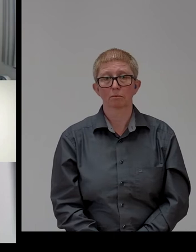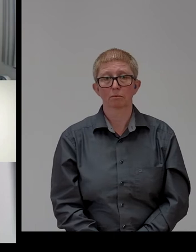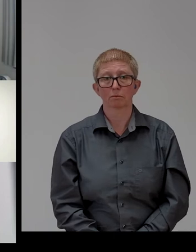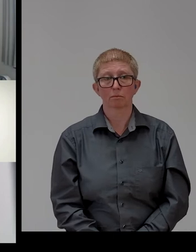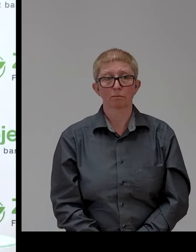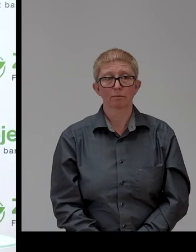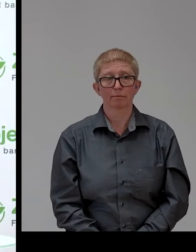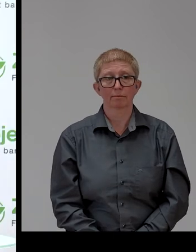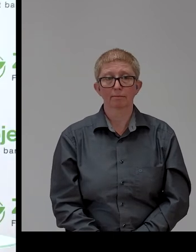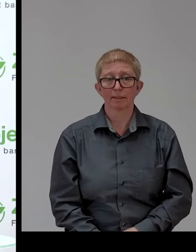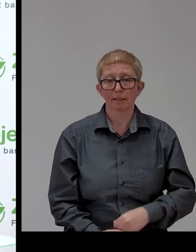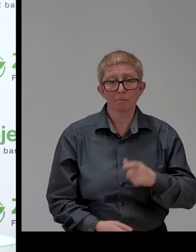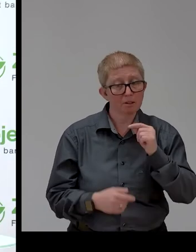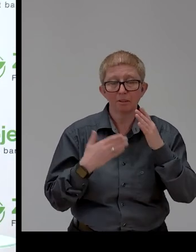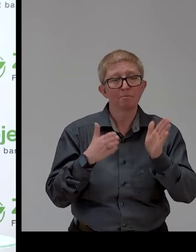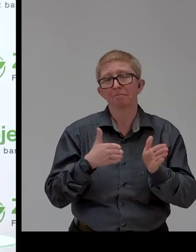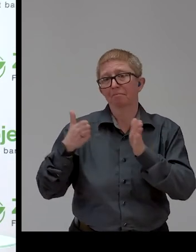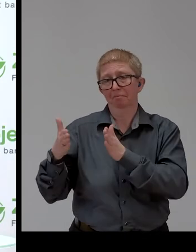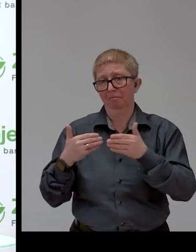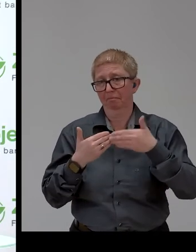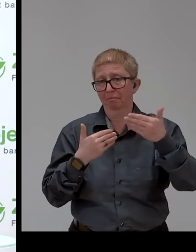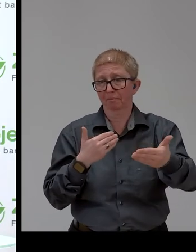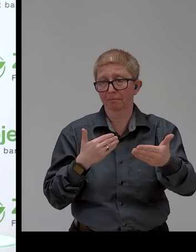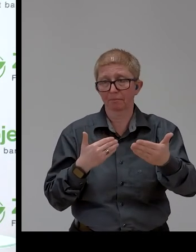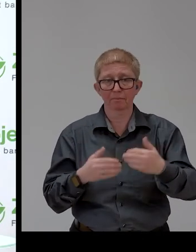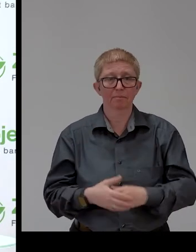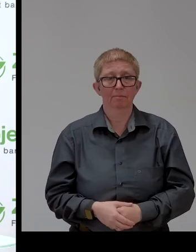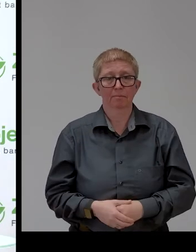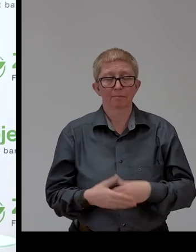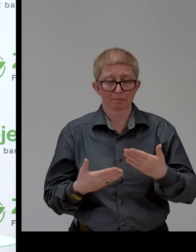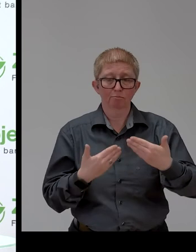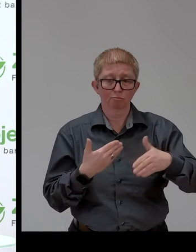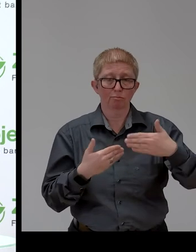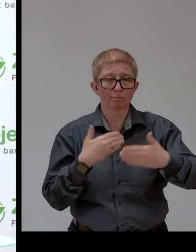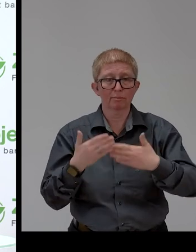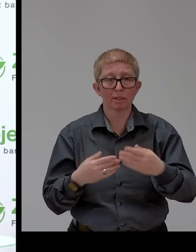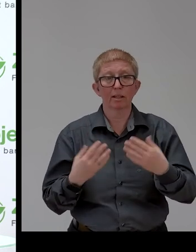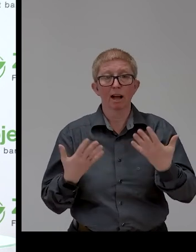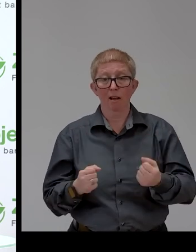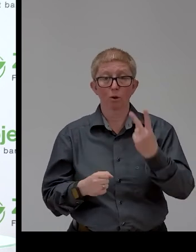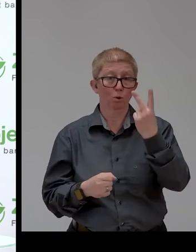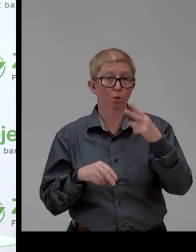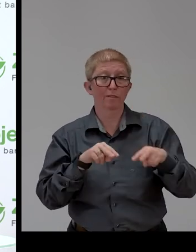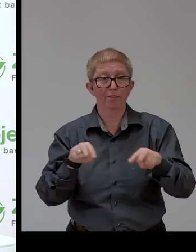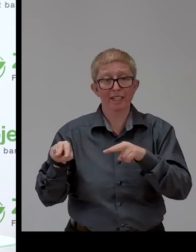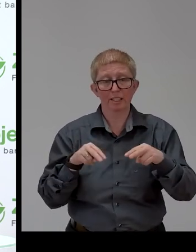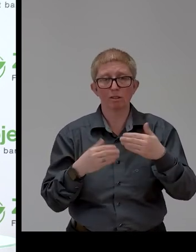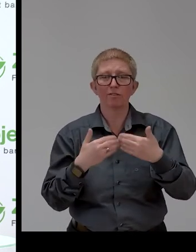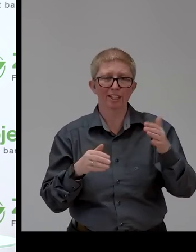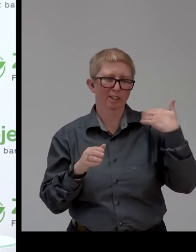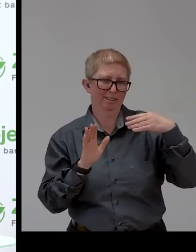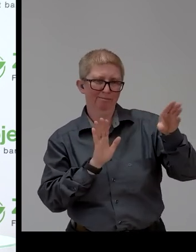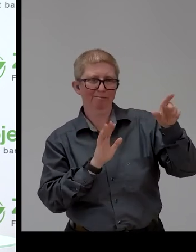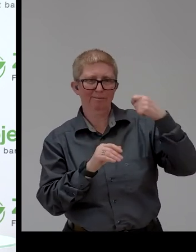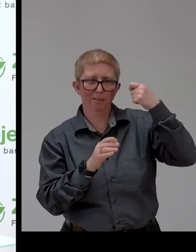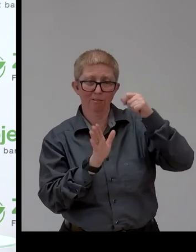Okay. Thank you so much. We will continue now with two videos which have been pre-recorded. One is from the